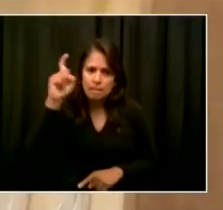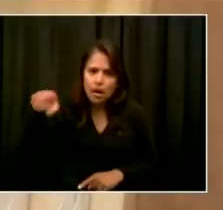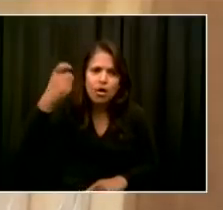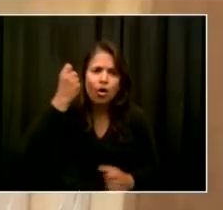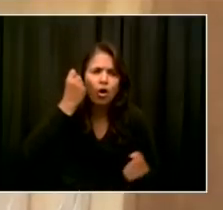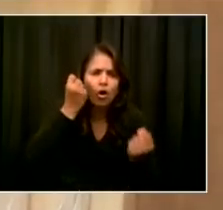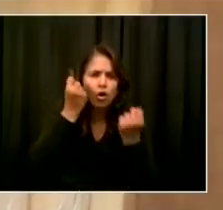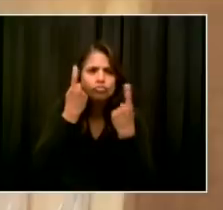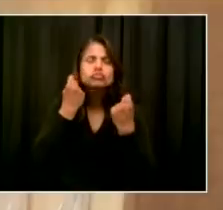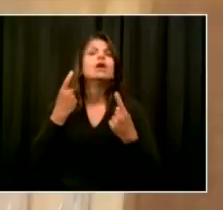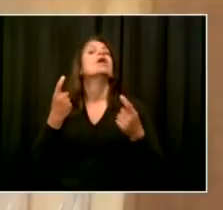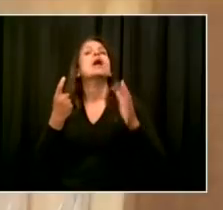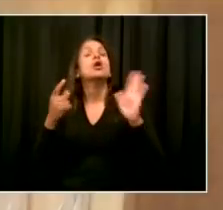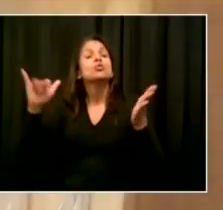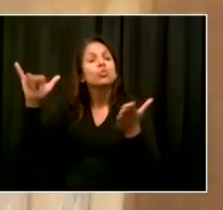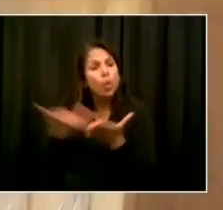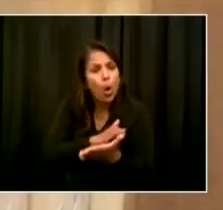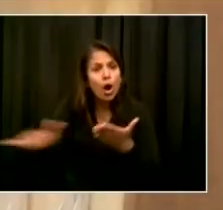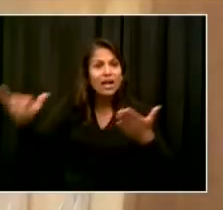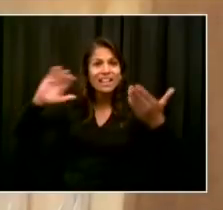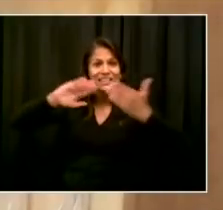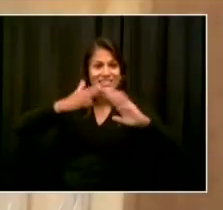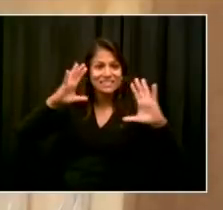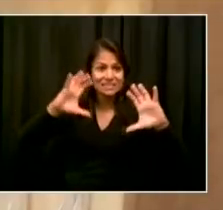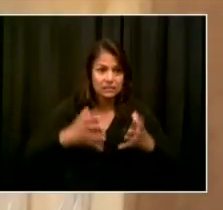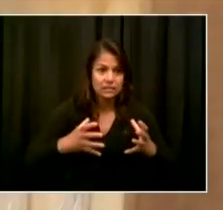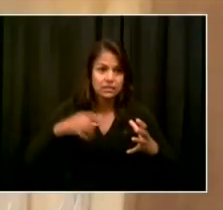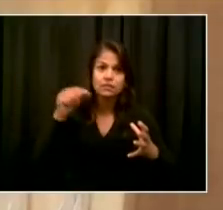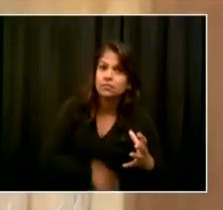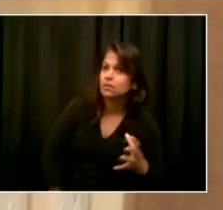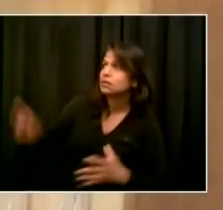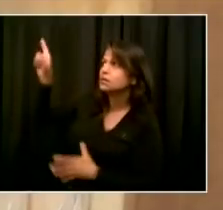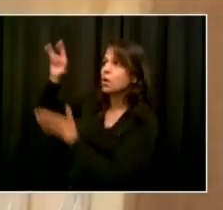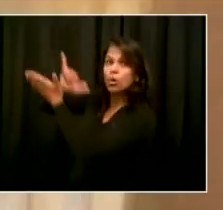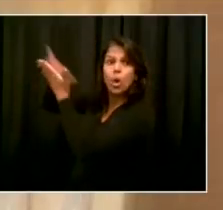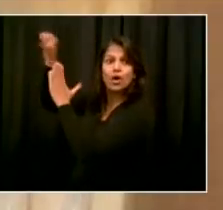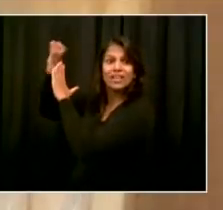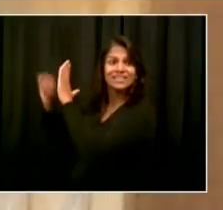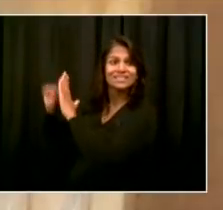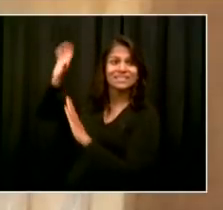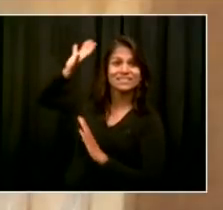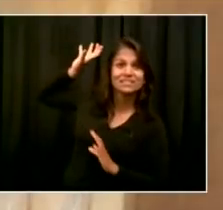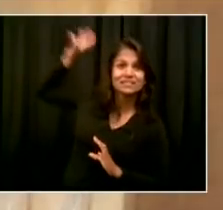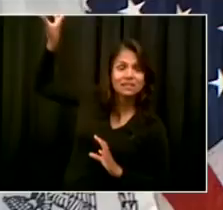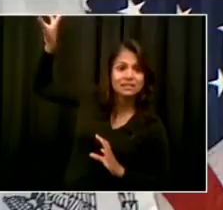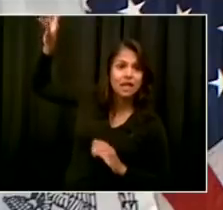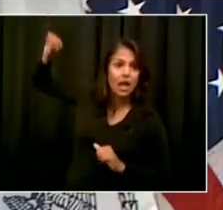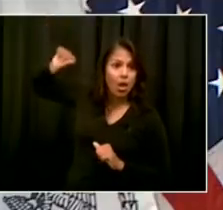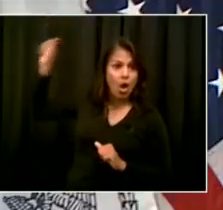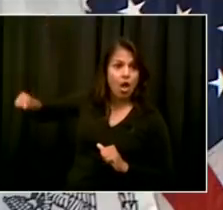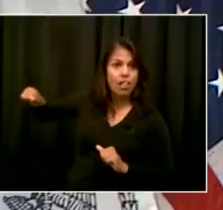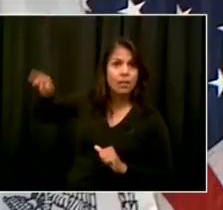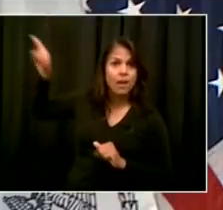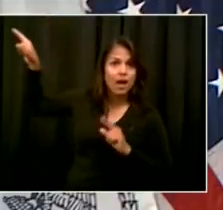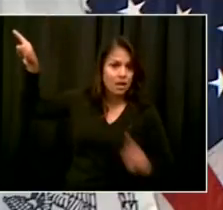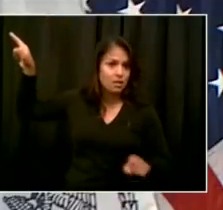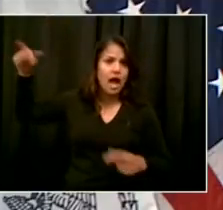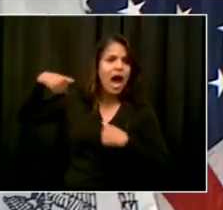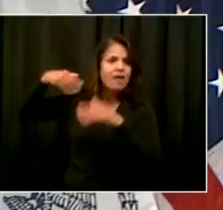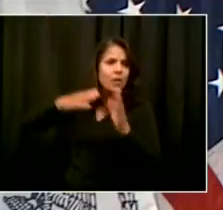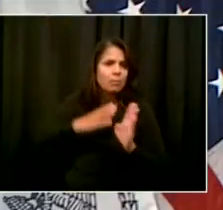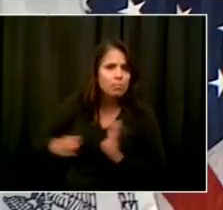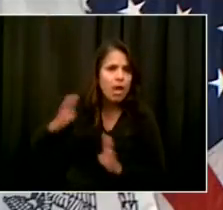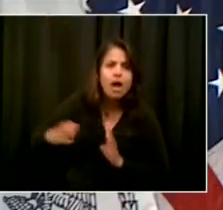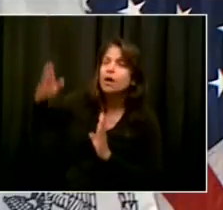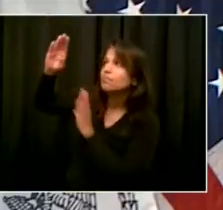So everything that needs to be signed off on has been signed off on and more. Thank you. Go ahead. Next up, we have Ravain from